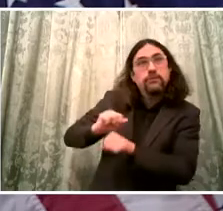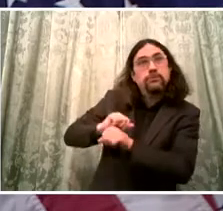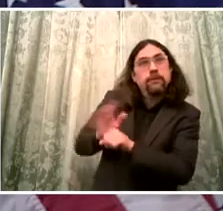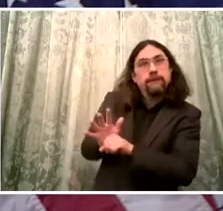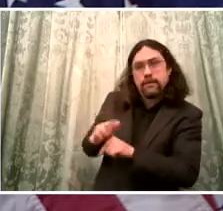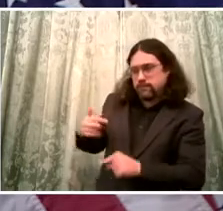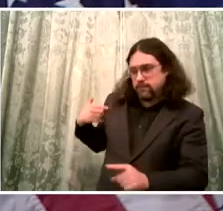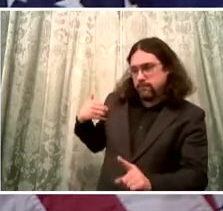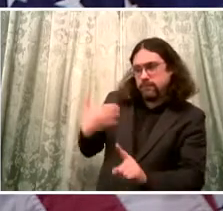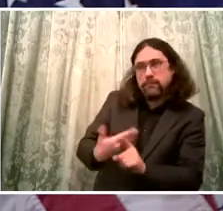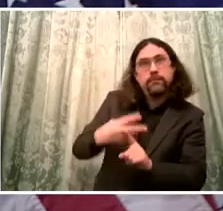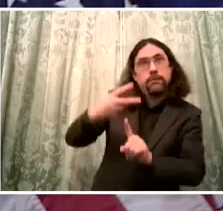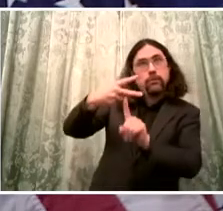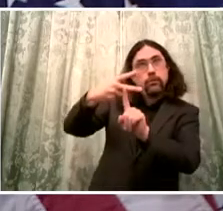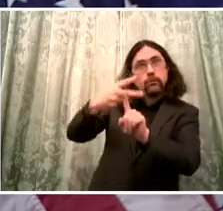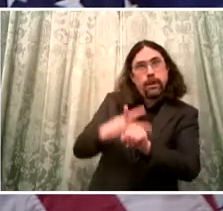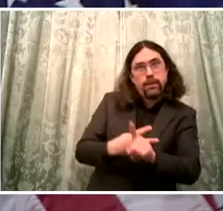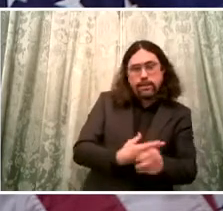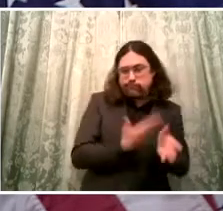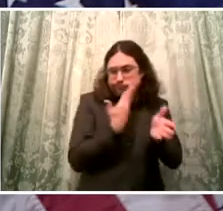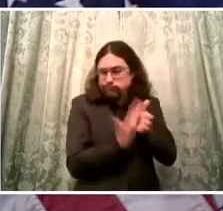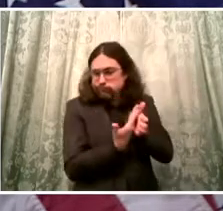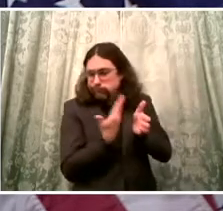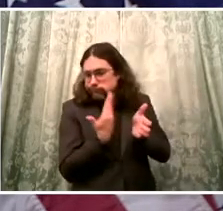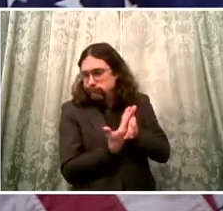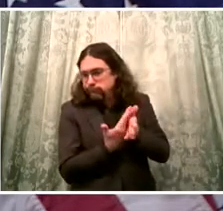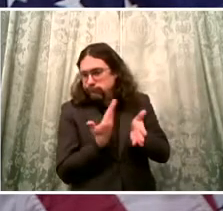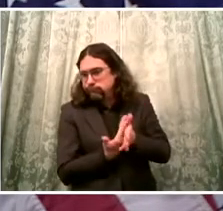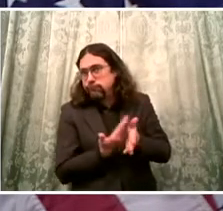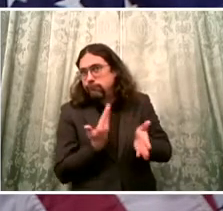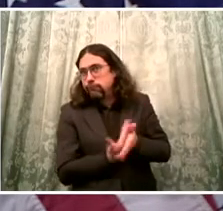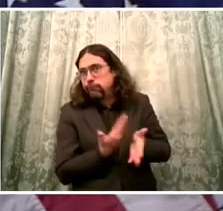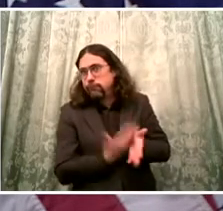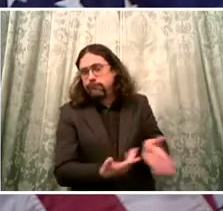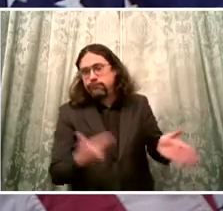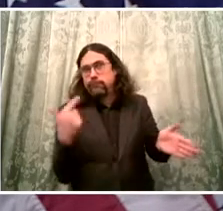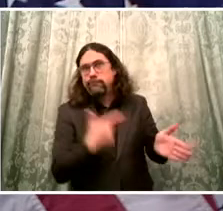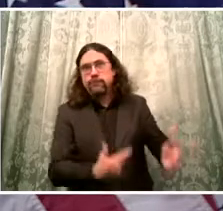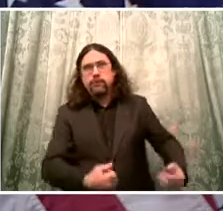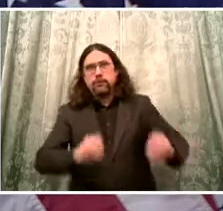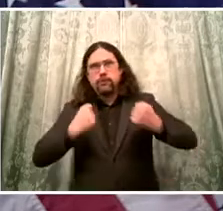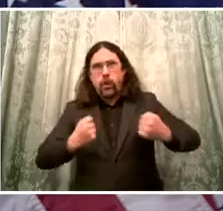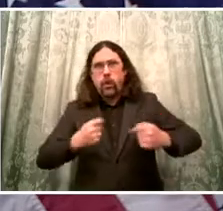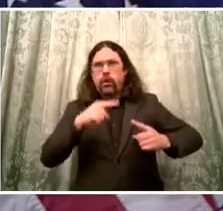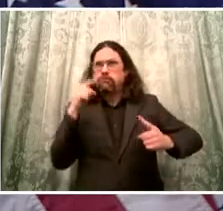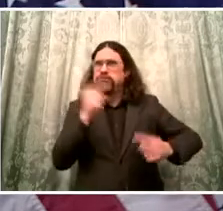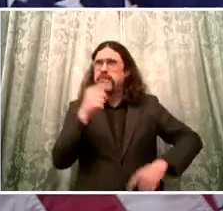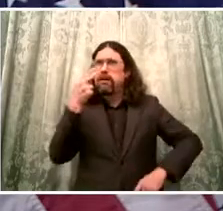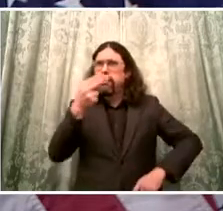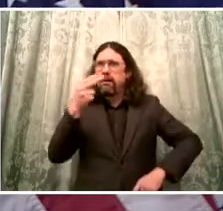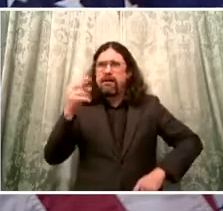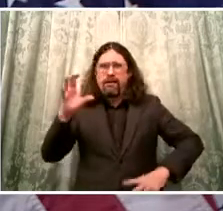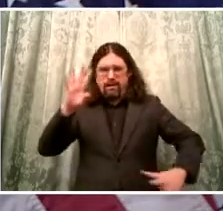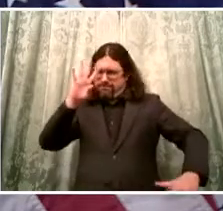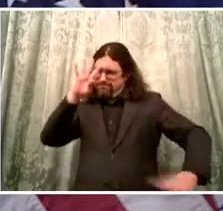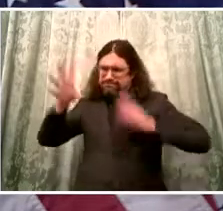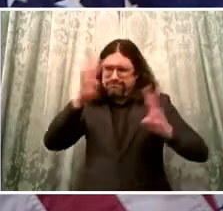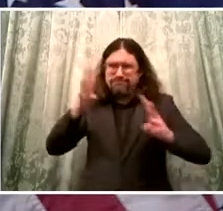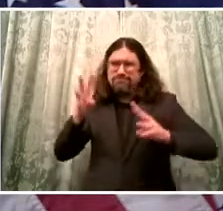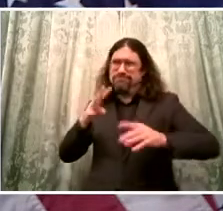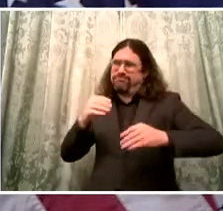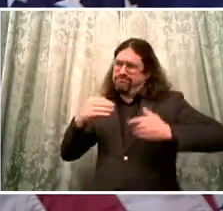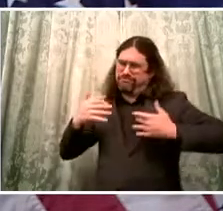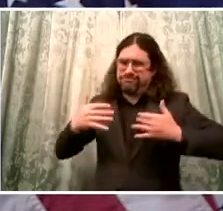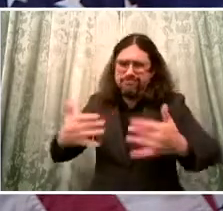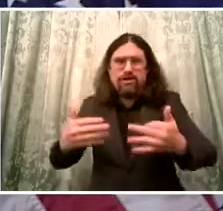up with solutions, came up with innovations. It was breathtaking. So whatever happened in the past is in the past, but what H&H has